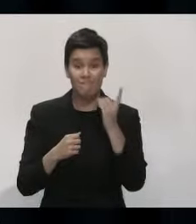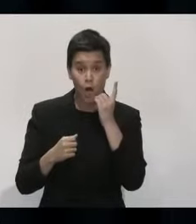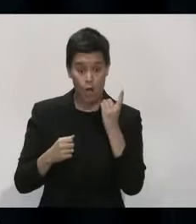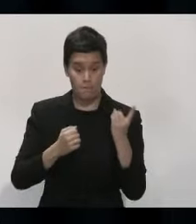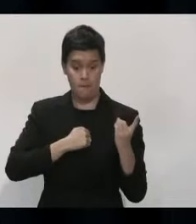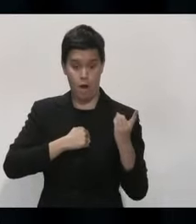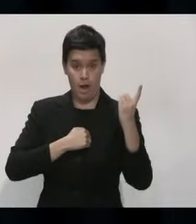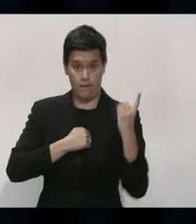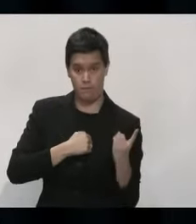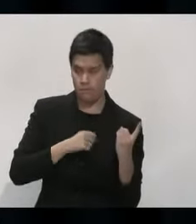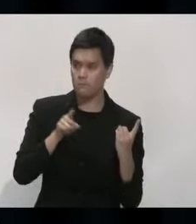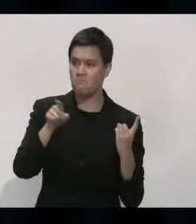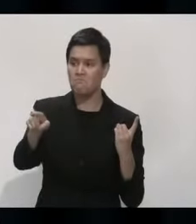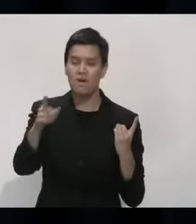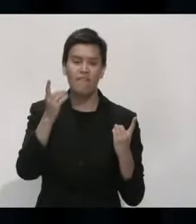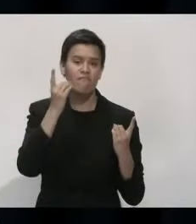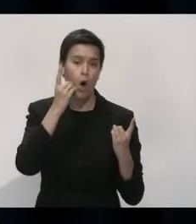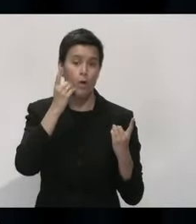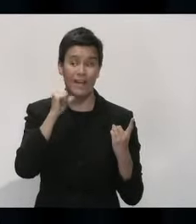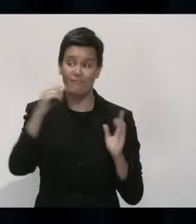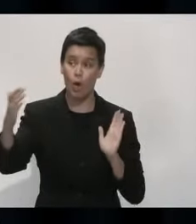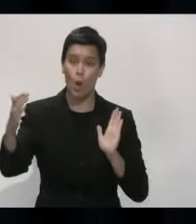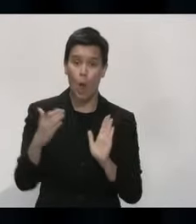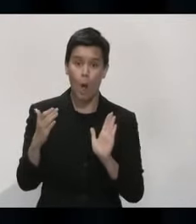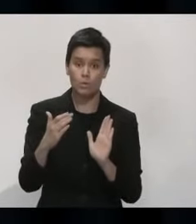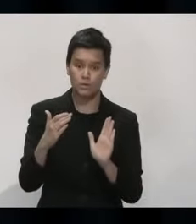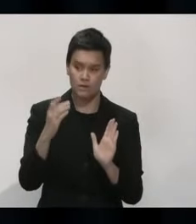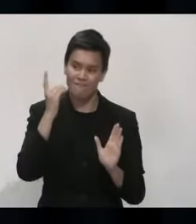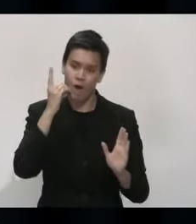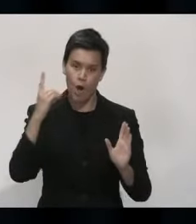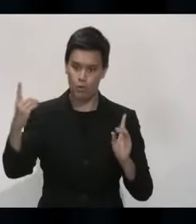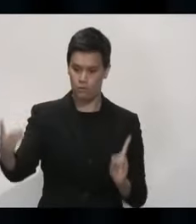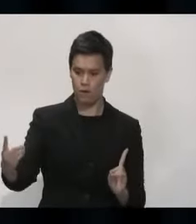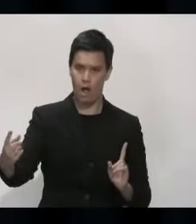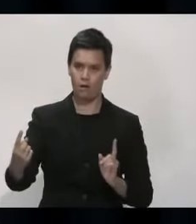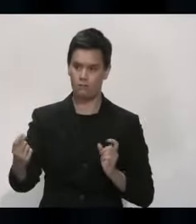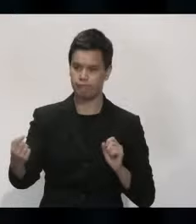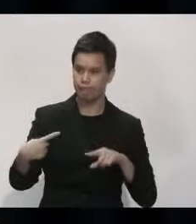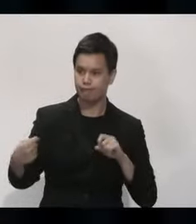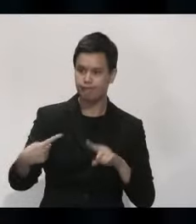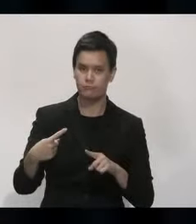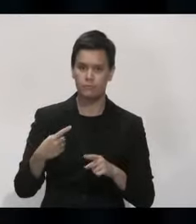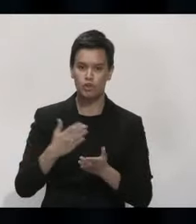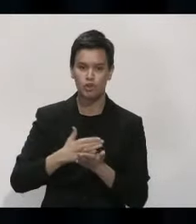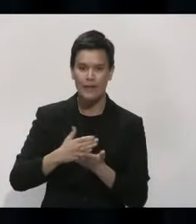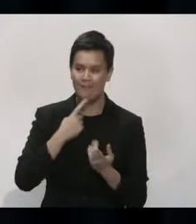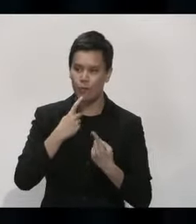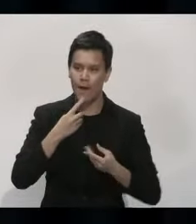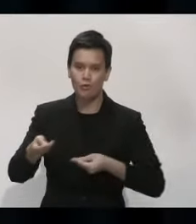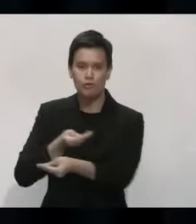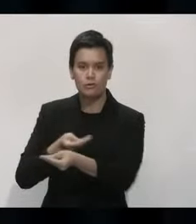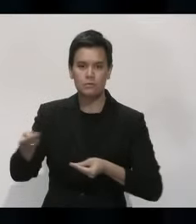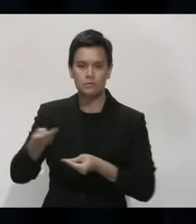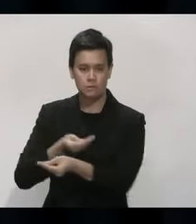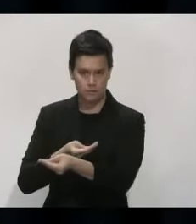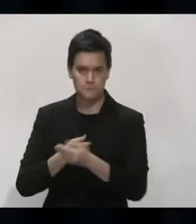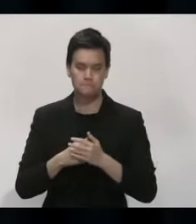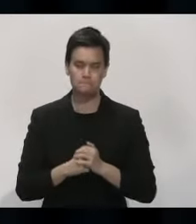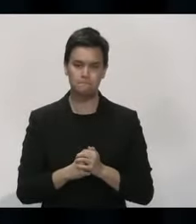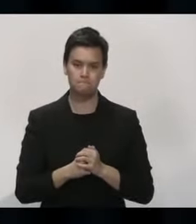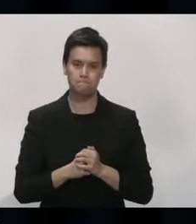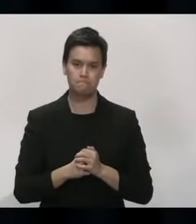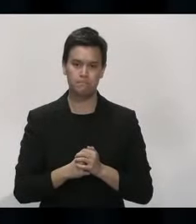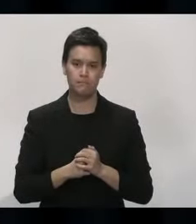record that. Of course, the app does not replace the fact that manual tracing and our contact